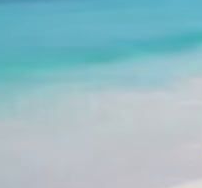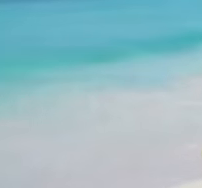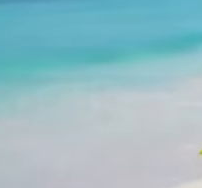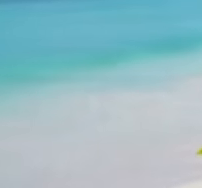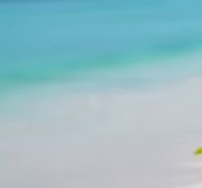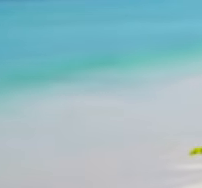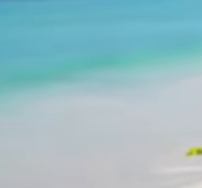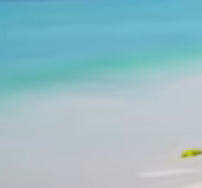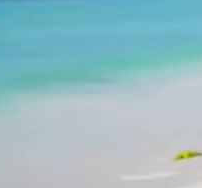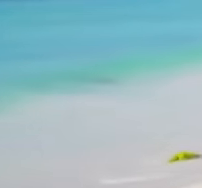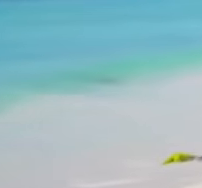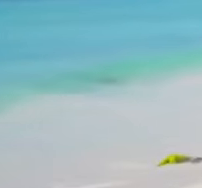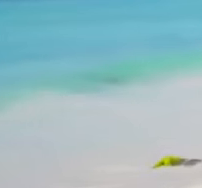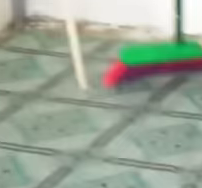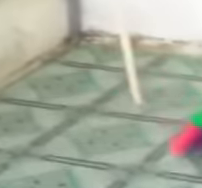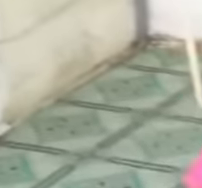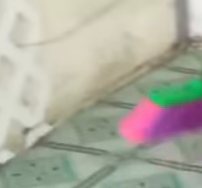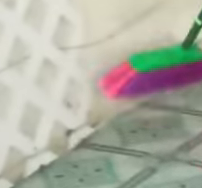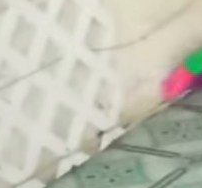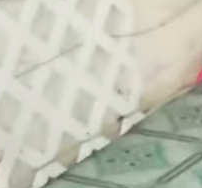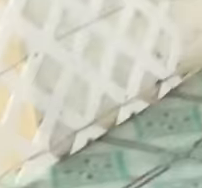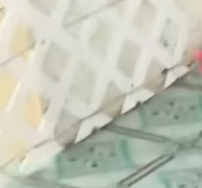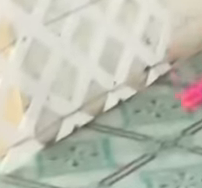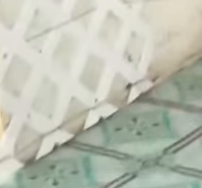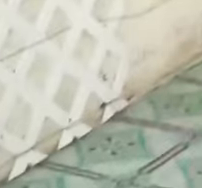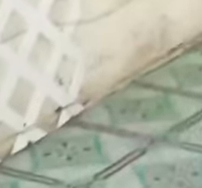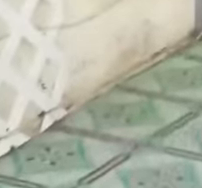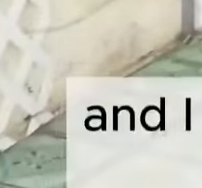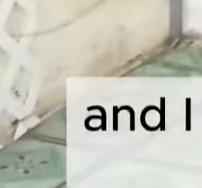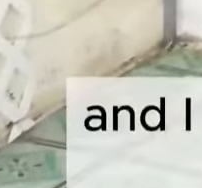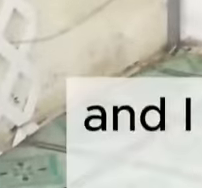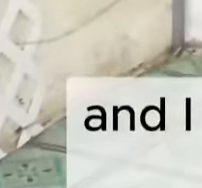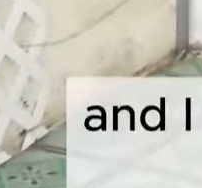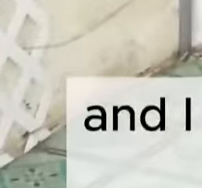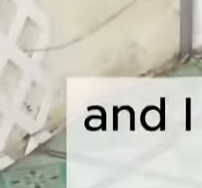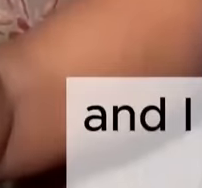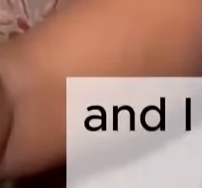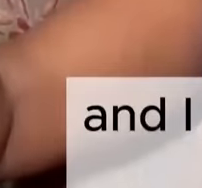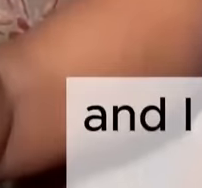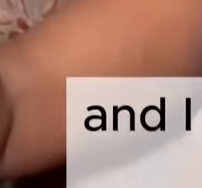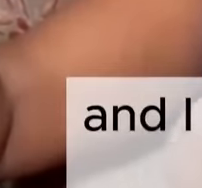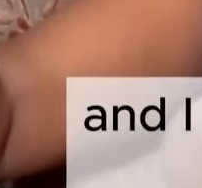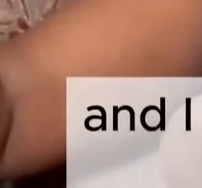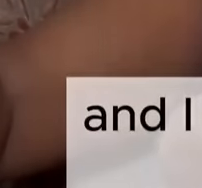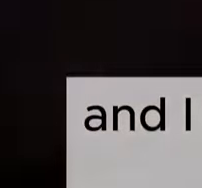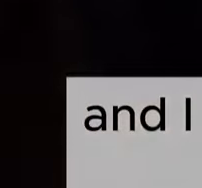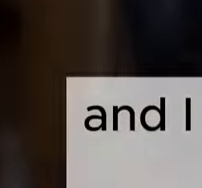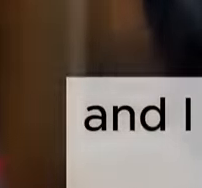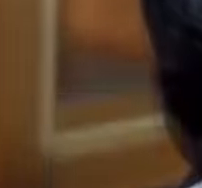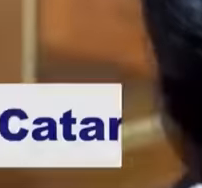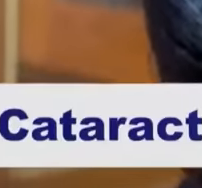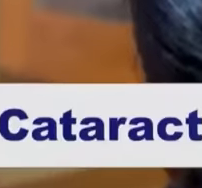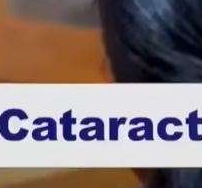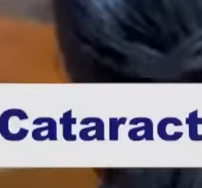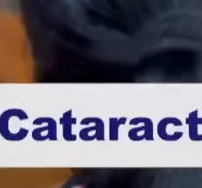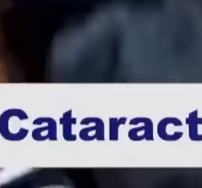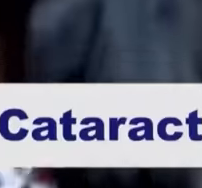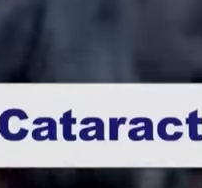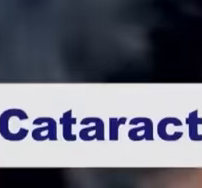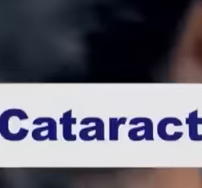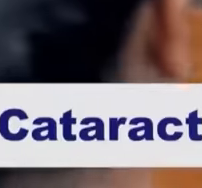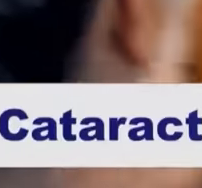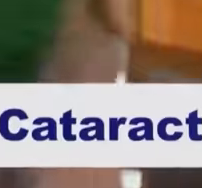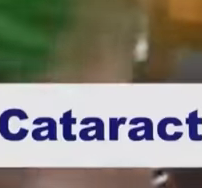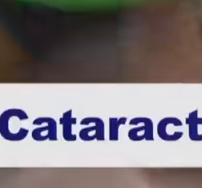SupplyGen. Boost you up. When I walk in sometimes and I step up, I nearly fall. I don't think enough. Radhika's cataract